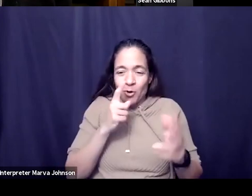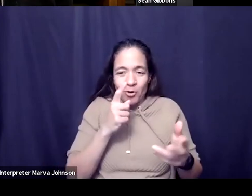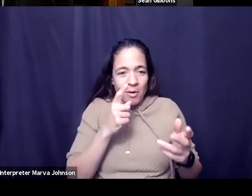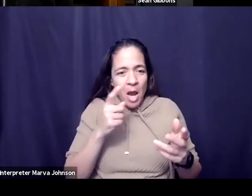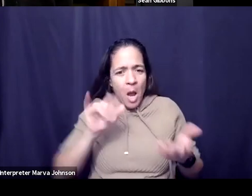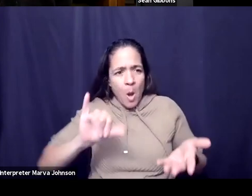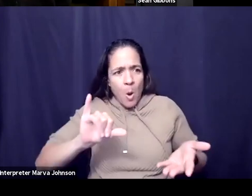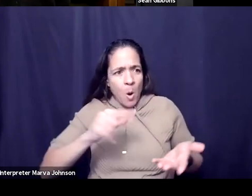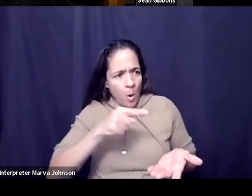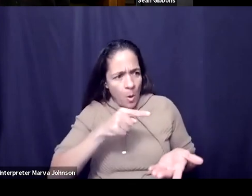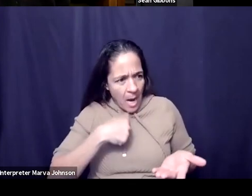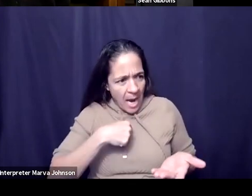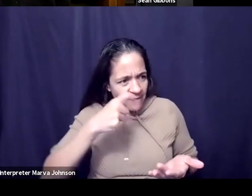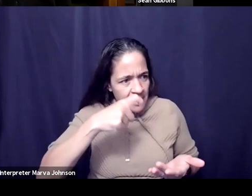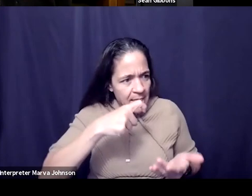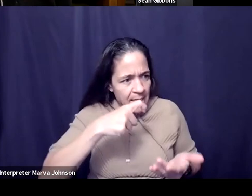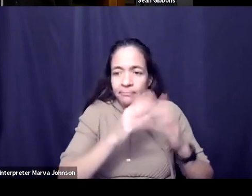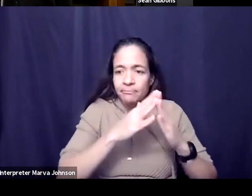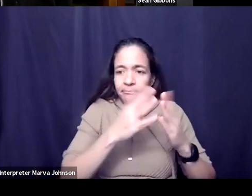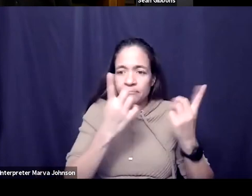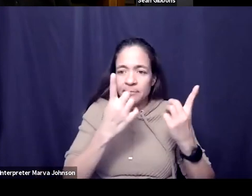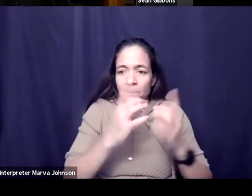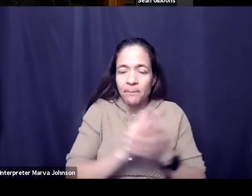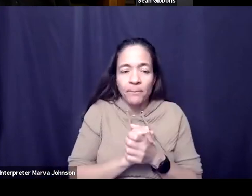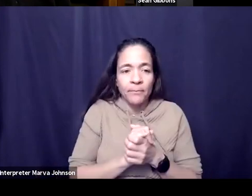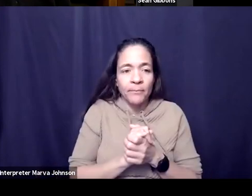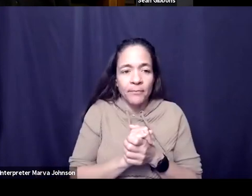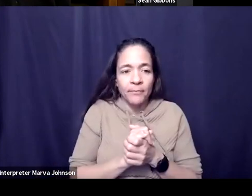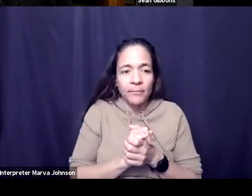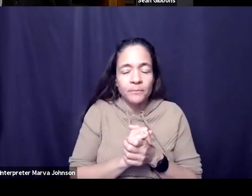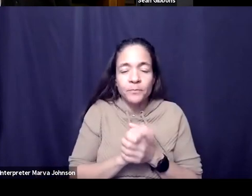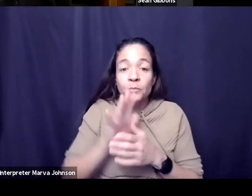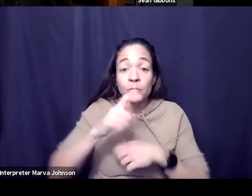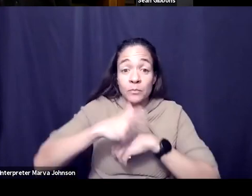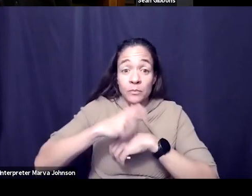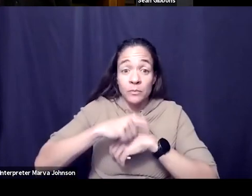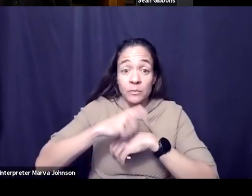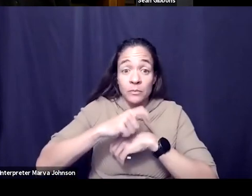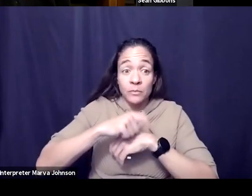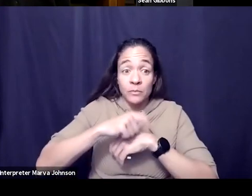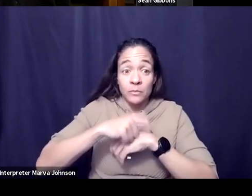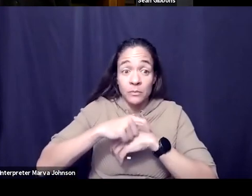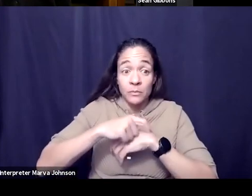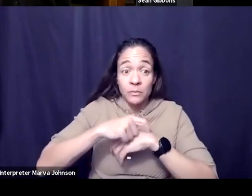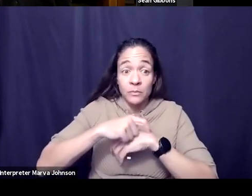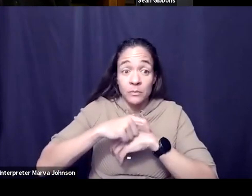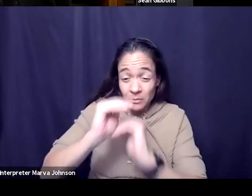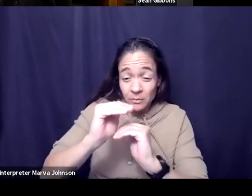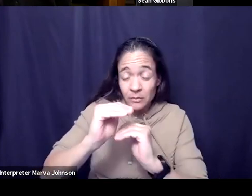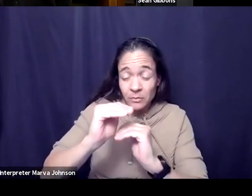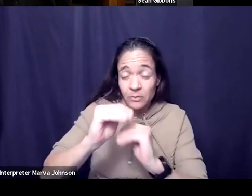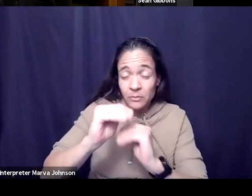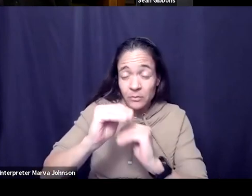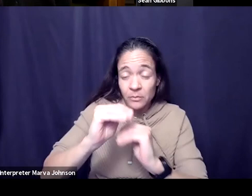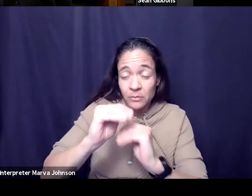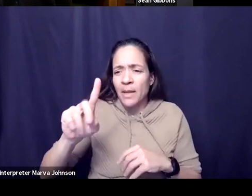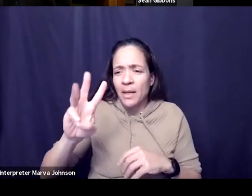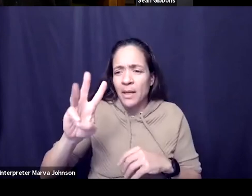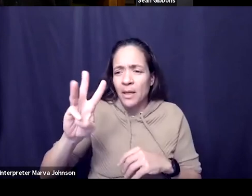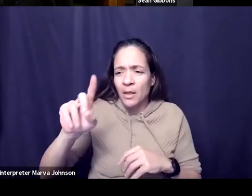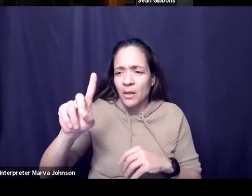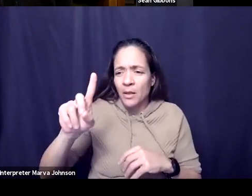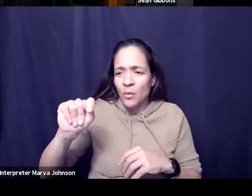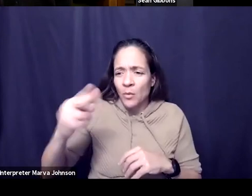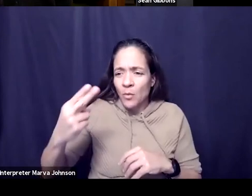such clear constraints in perhaps people's time or bandwidth or the format of what they're able to do and